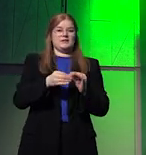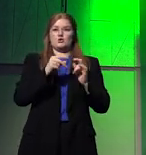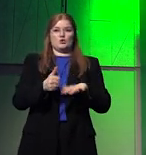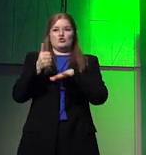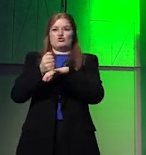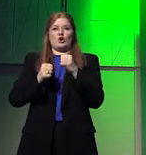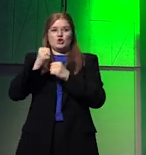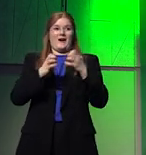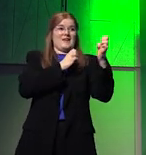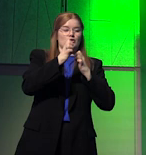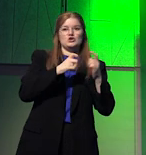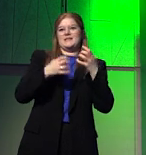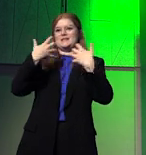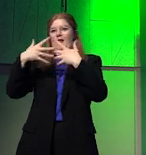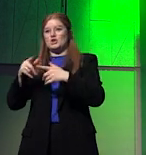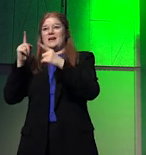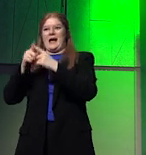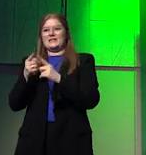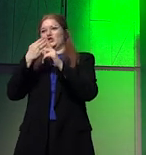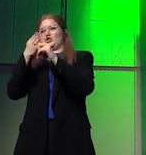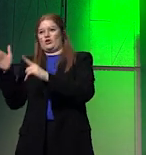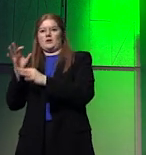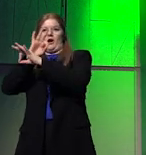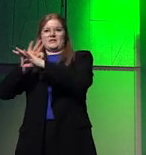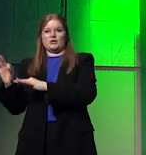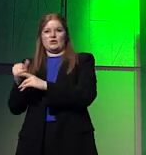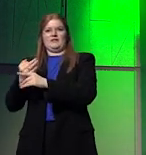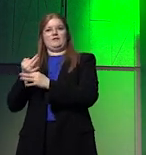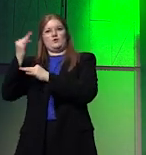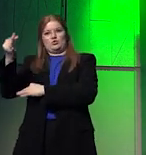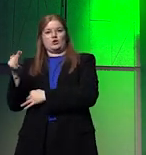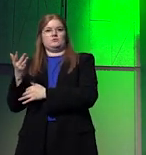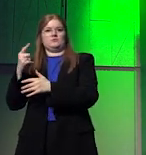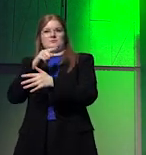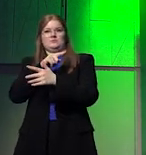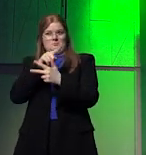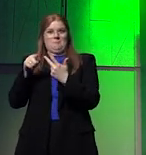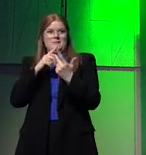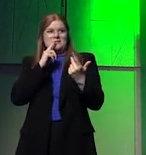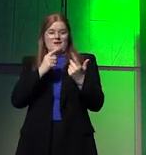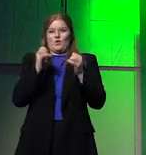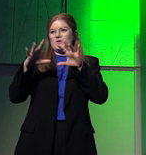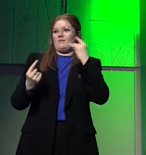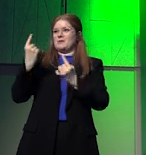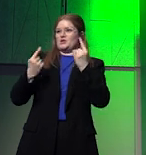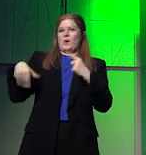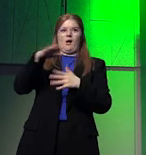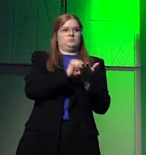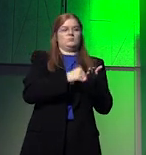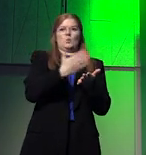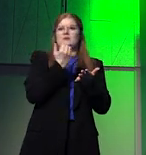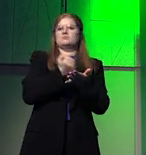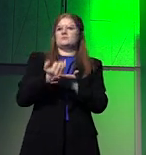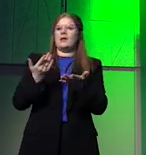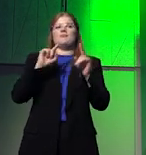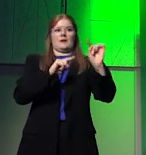infrastructure of energy, technological and deterrence architectures of the future. So, of course, there's competition. And there is a competition